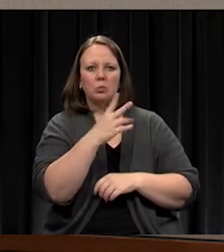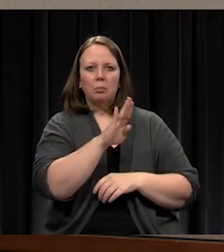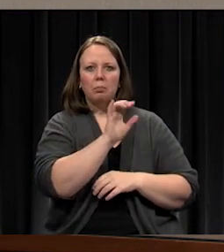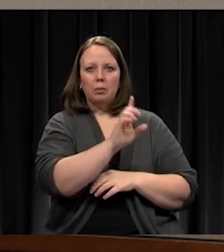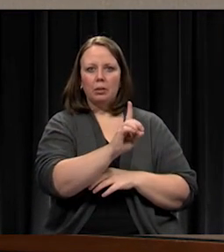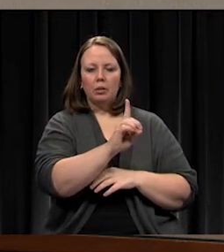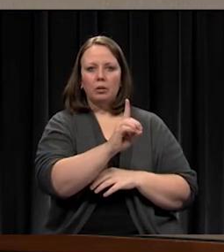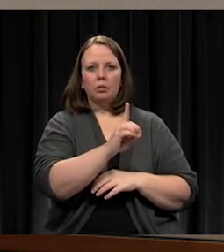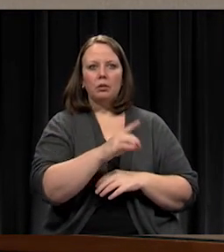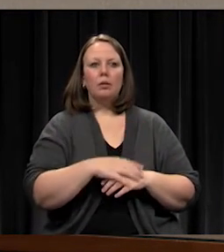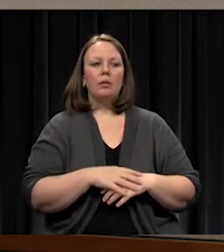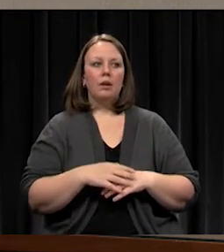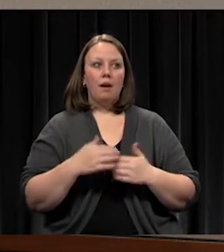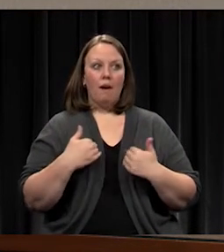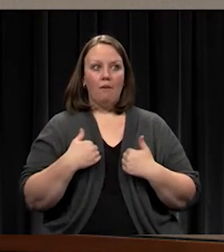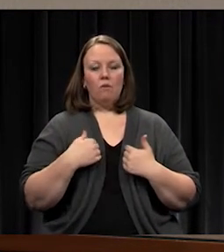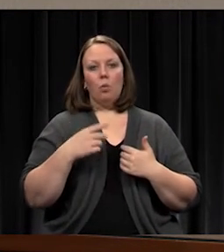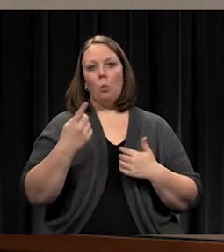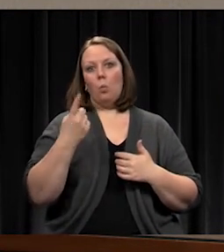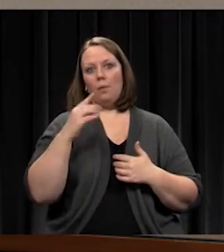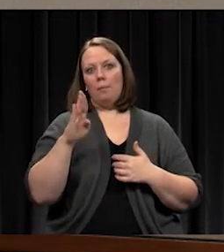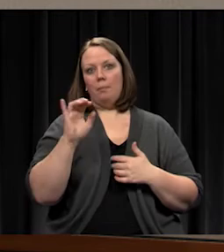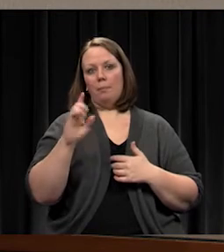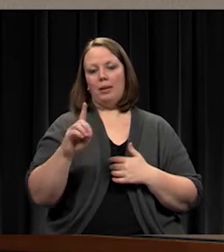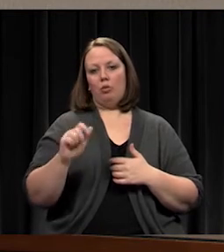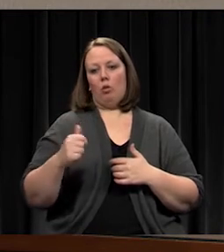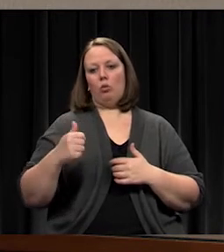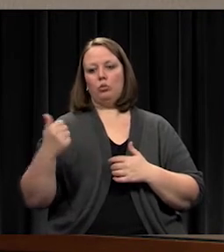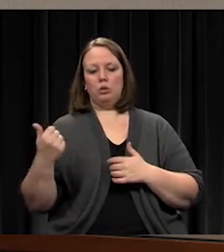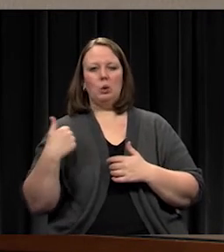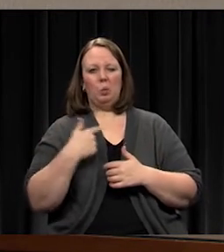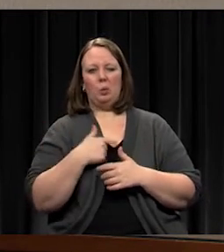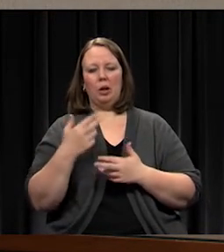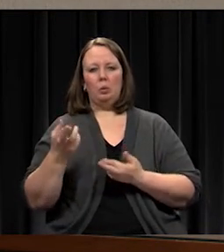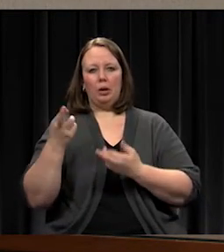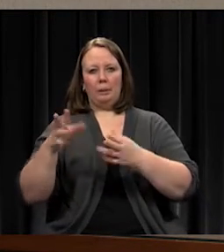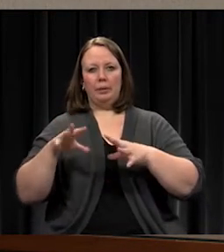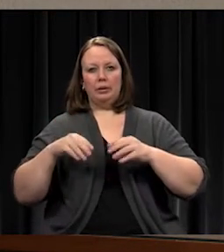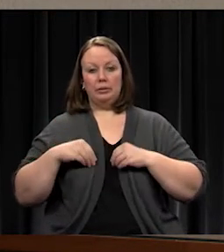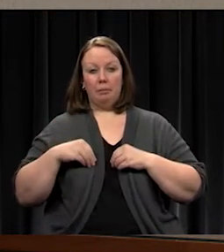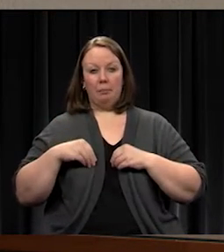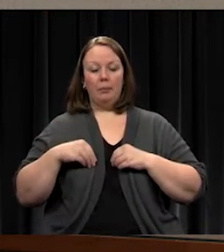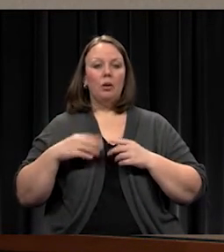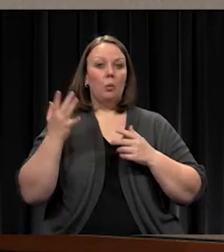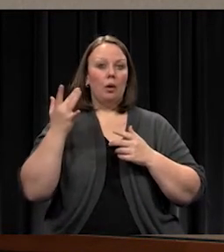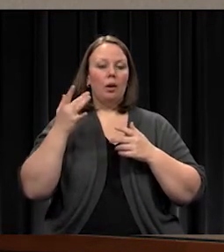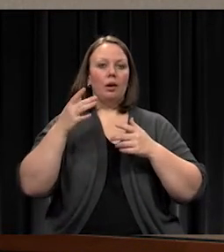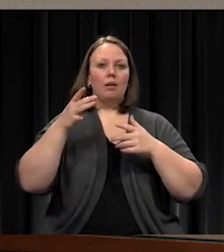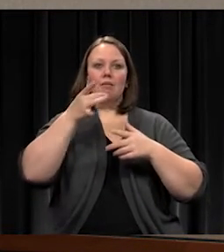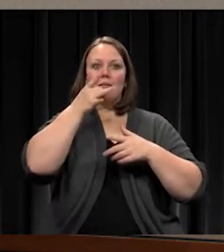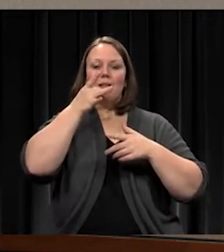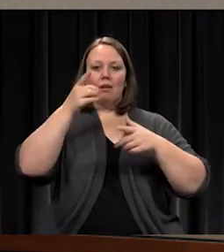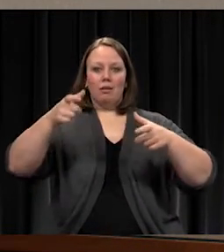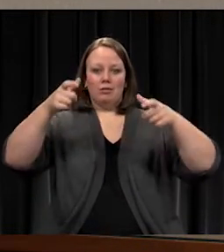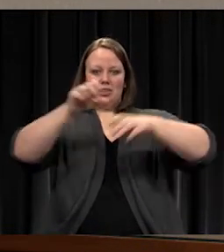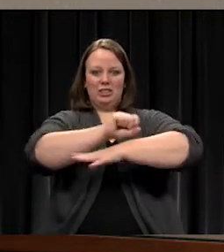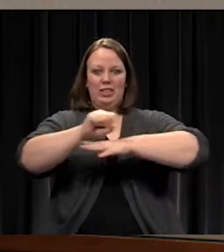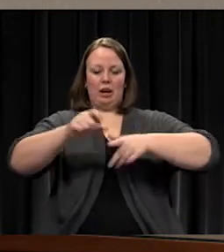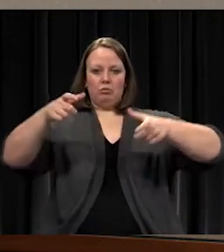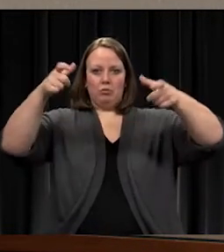that we're recommending that we accept. These lights above the stage are mounted on a grid that can be lowered so that you can